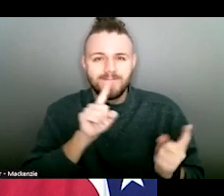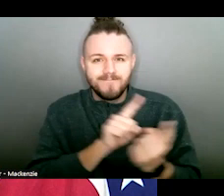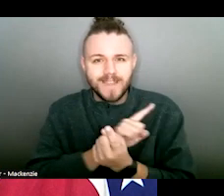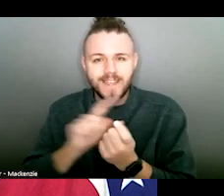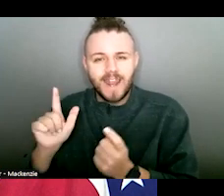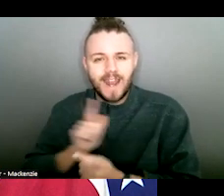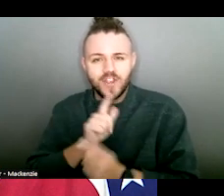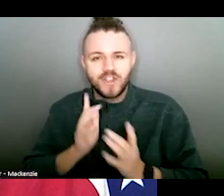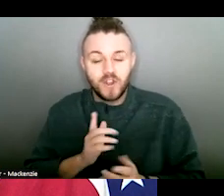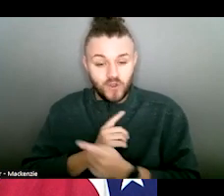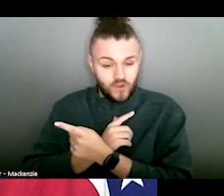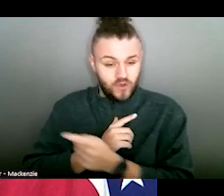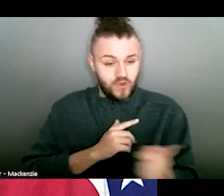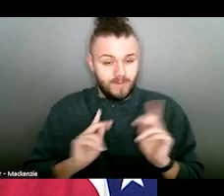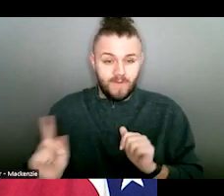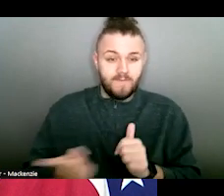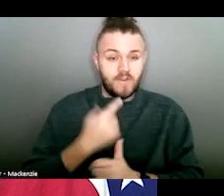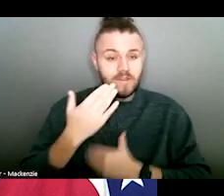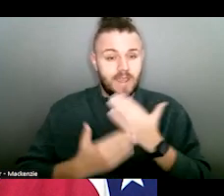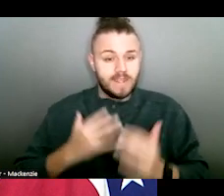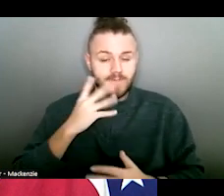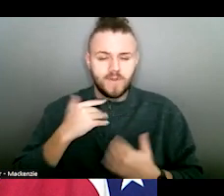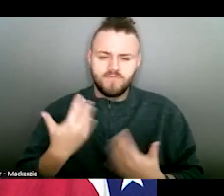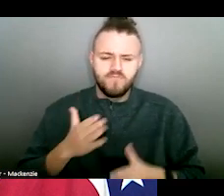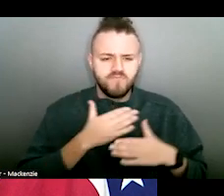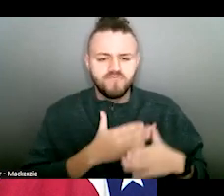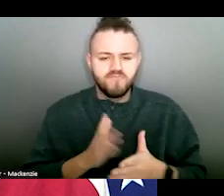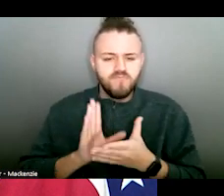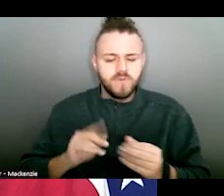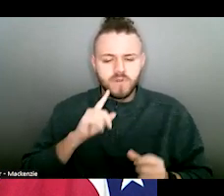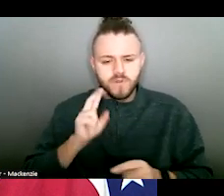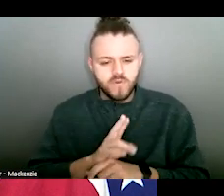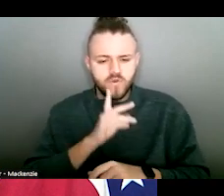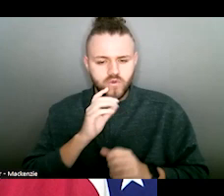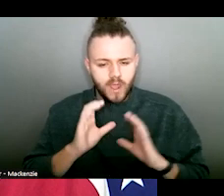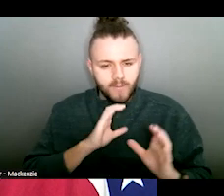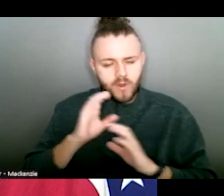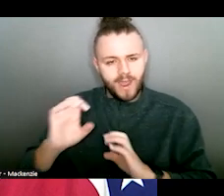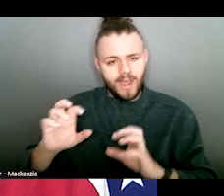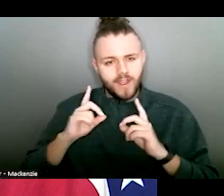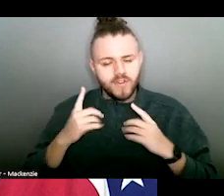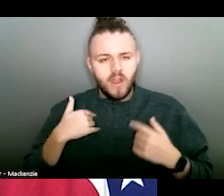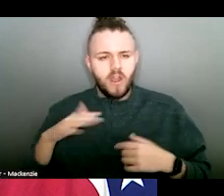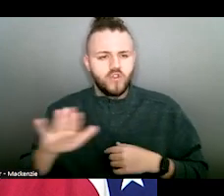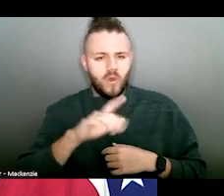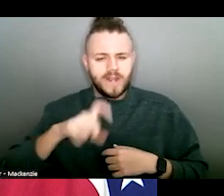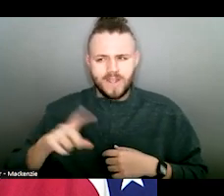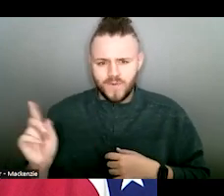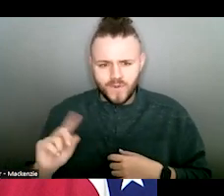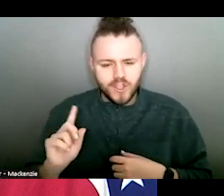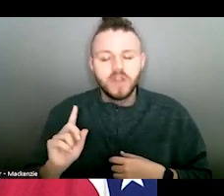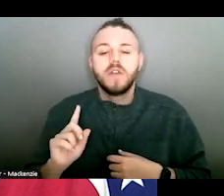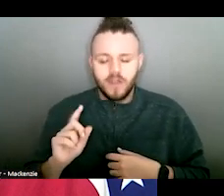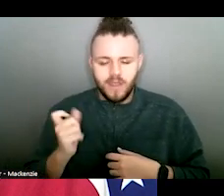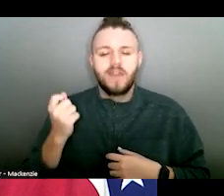and meet with legislators because you are all the people with first-hand experiences, and you can use that to communicate and educate